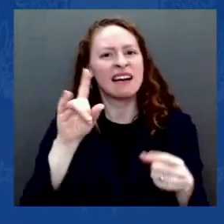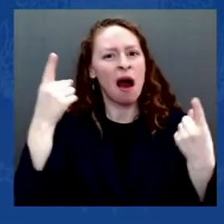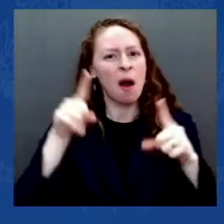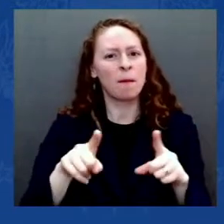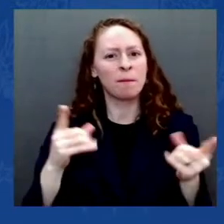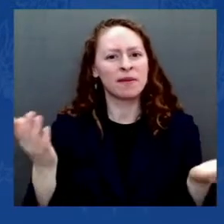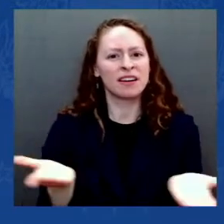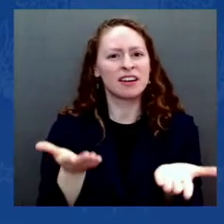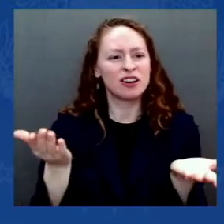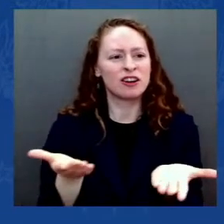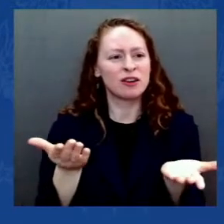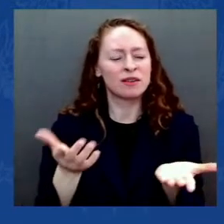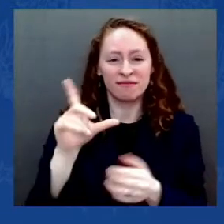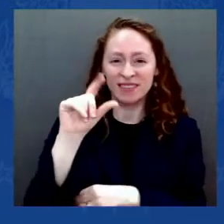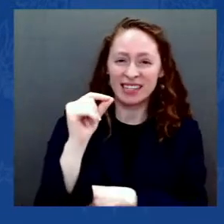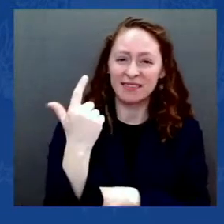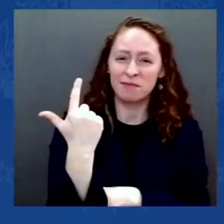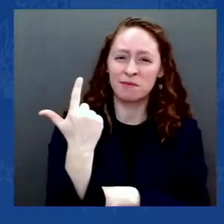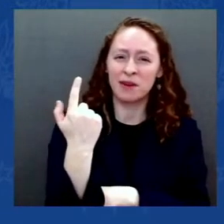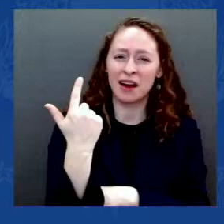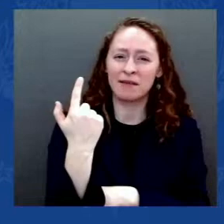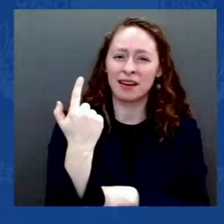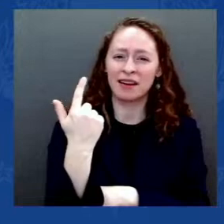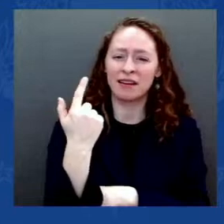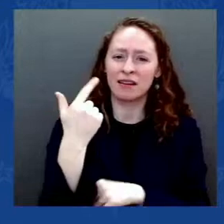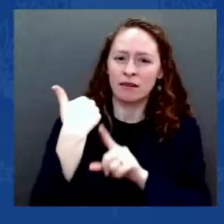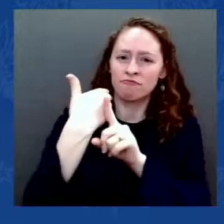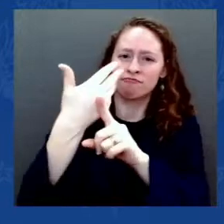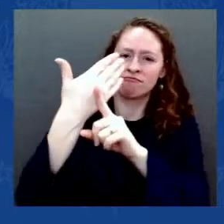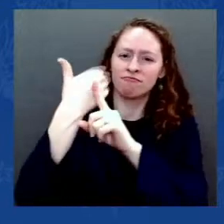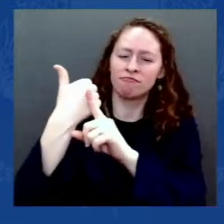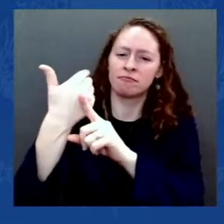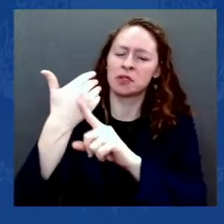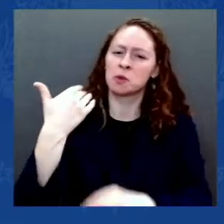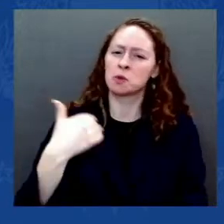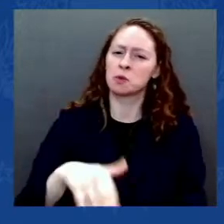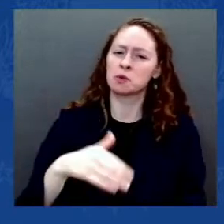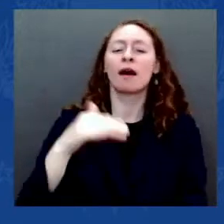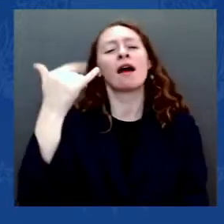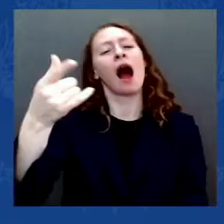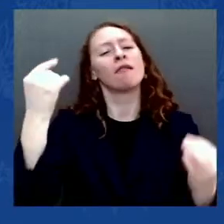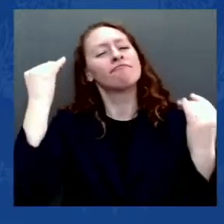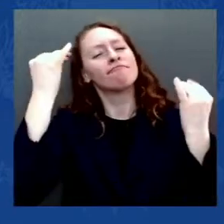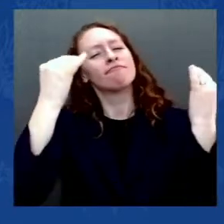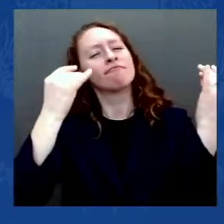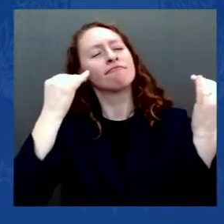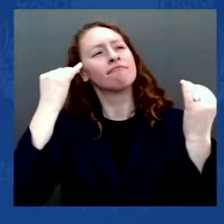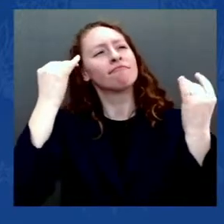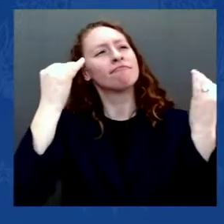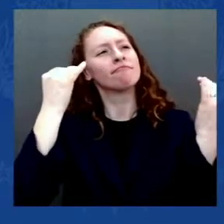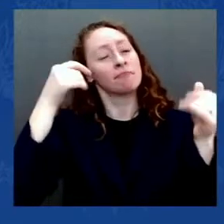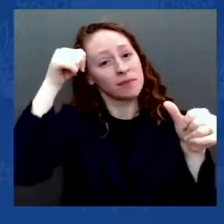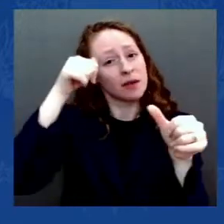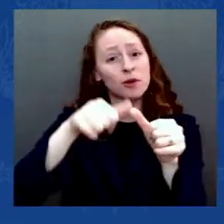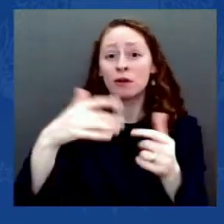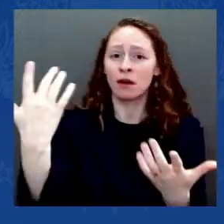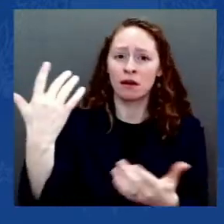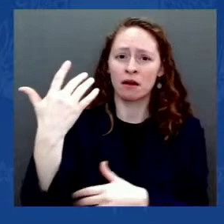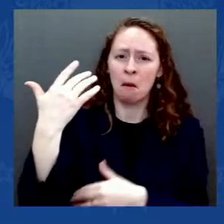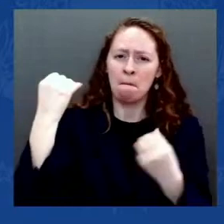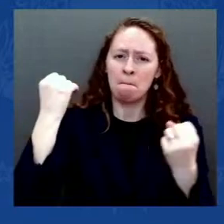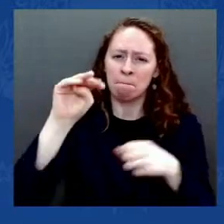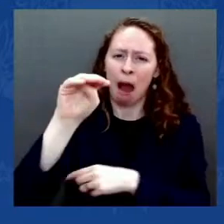breaking windows, kicking in doors, breaching the Capitol, American flags on poles being used as weapons, as